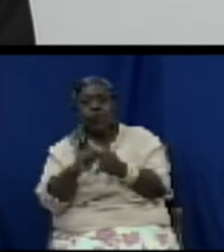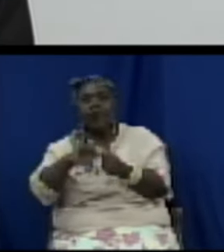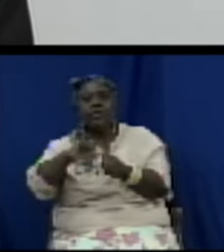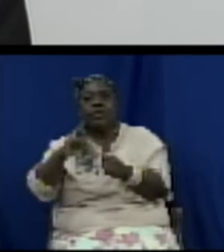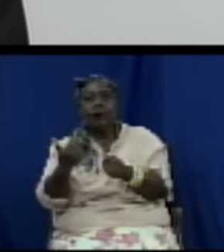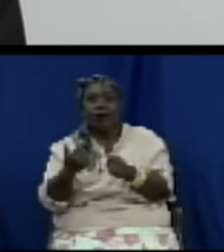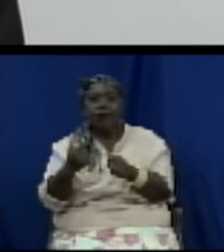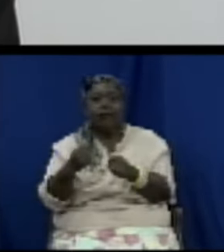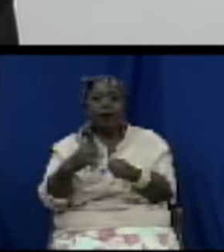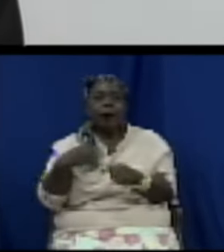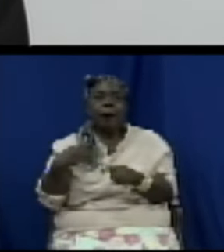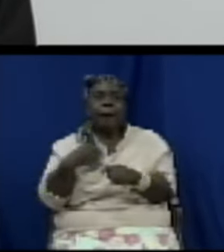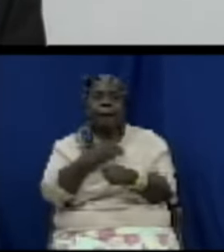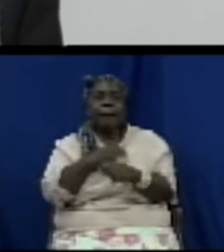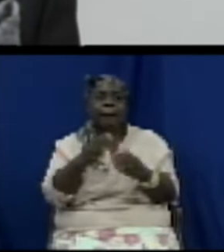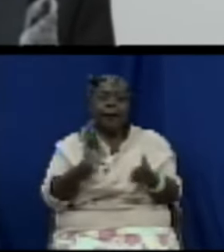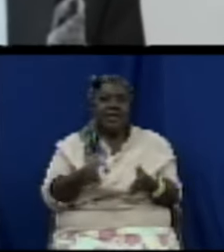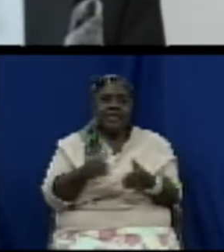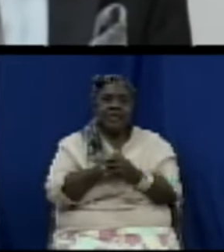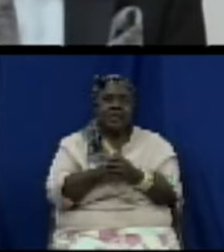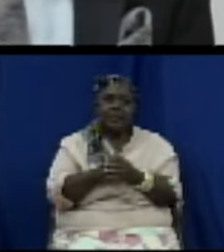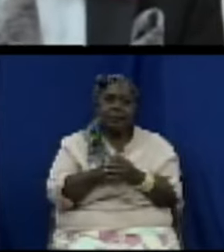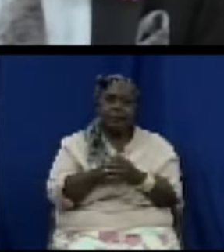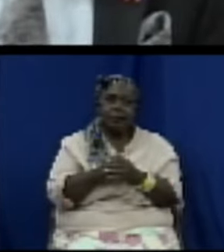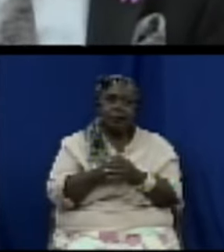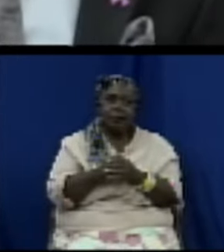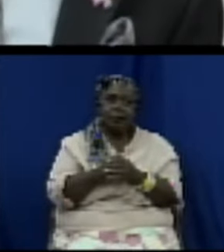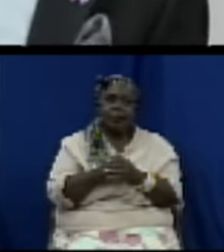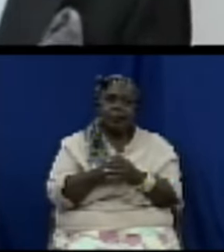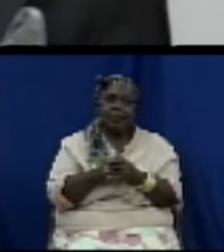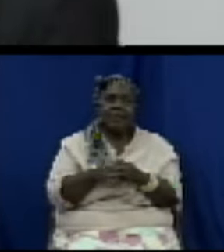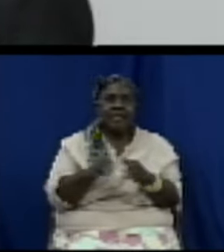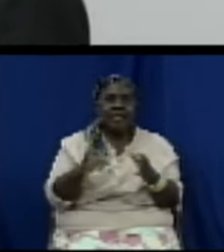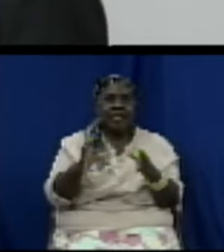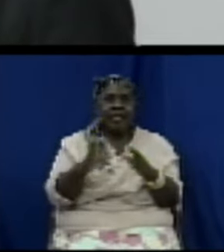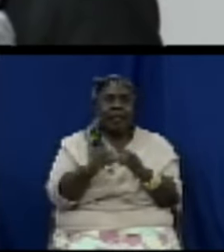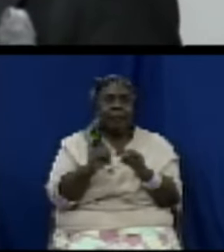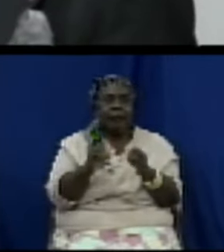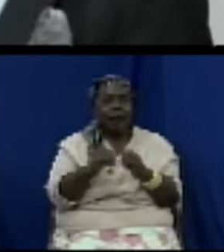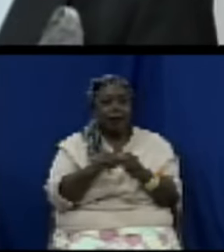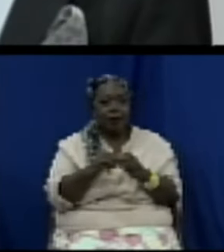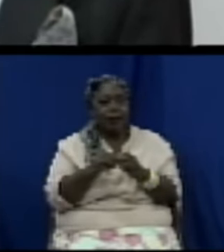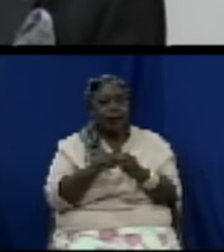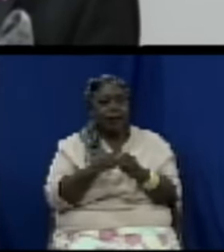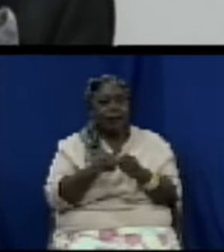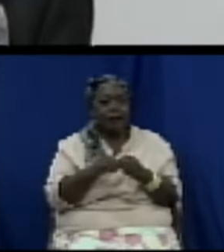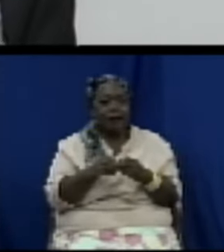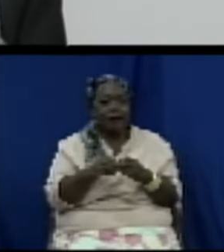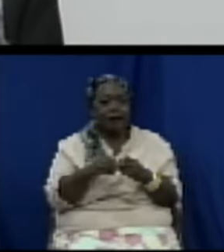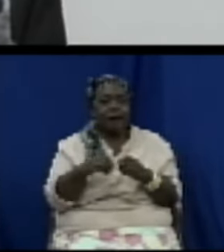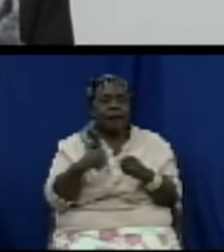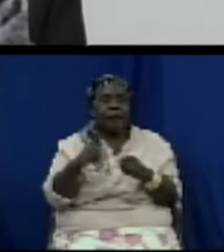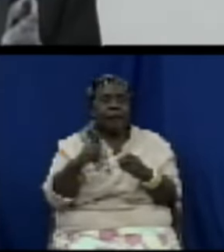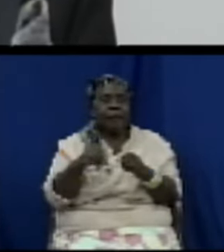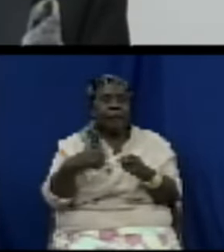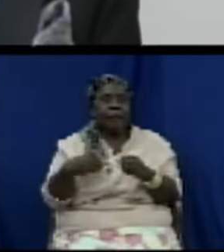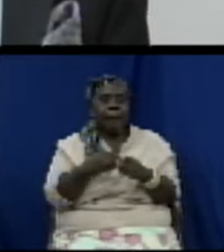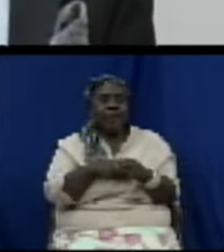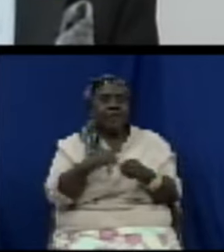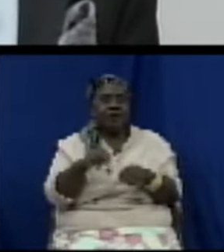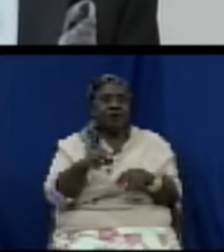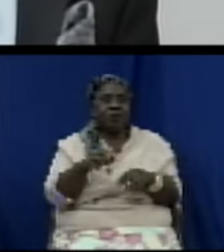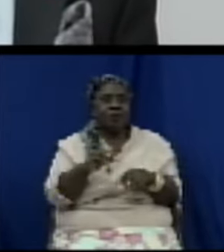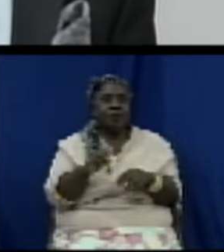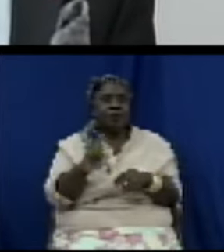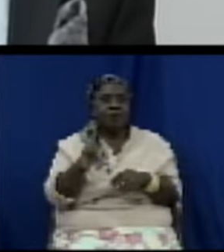minister of investment etc. from the Dominican Republic that's one of the things we